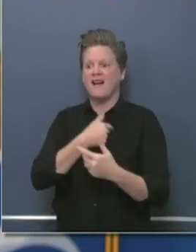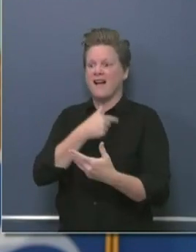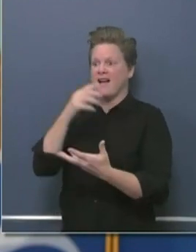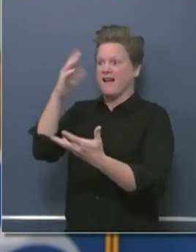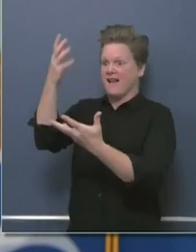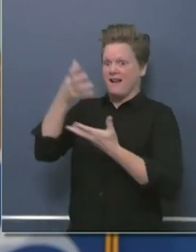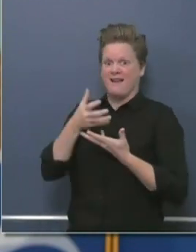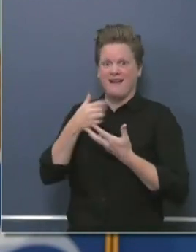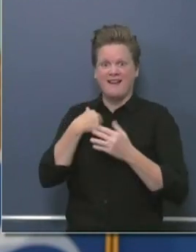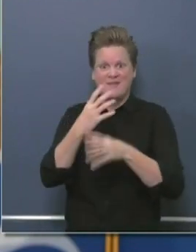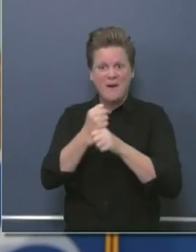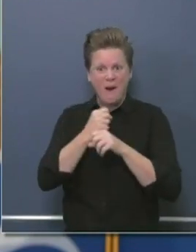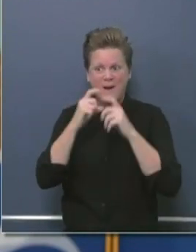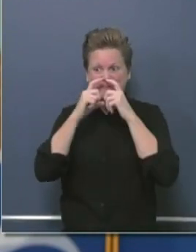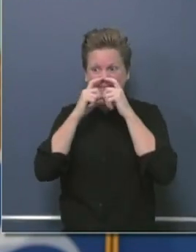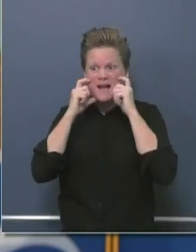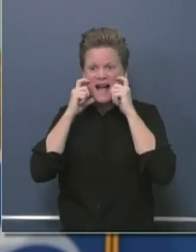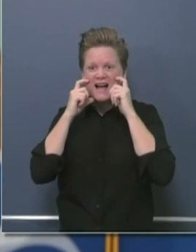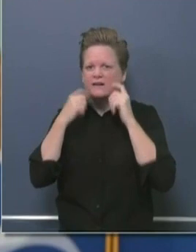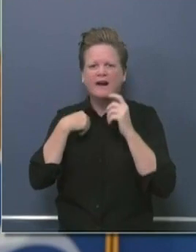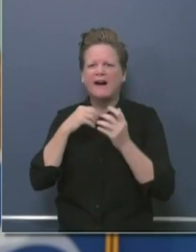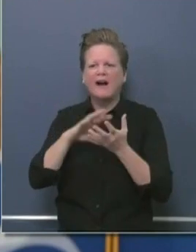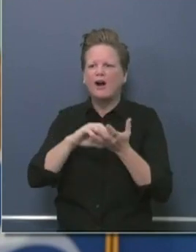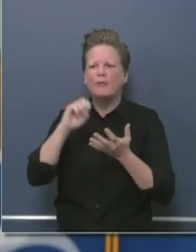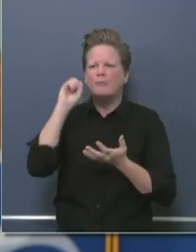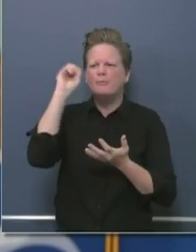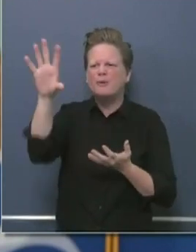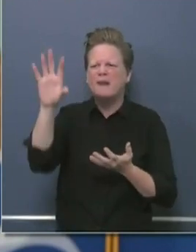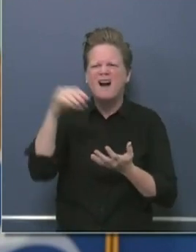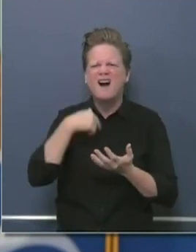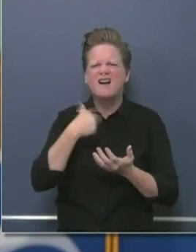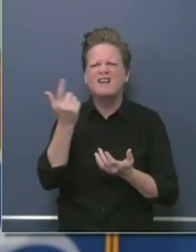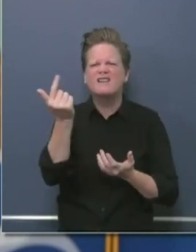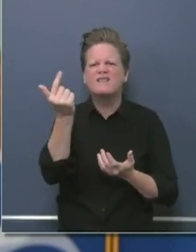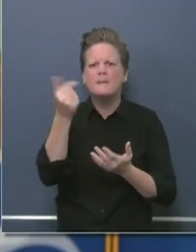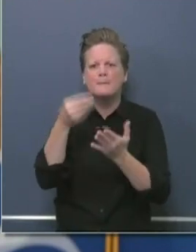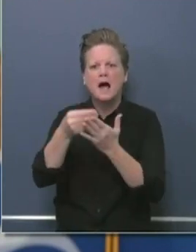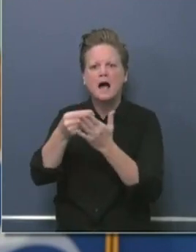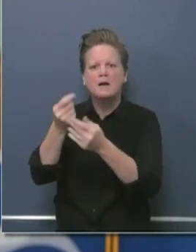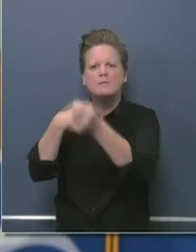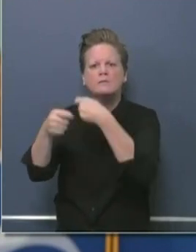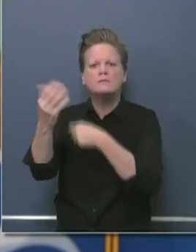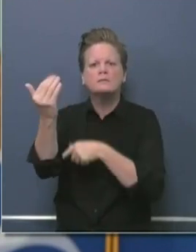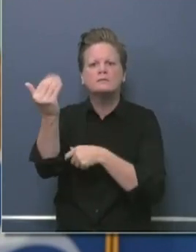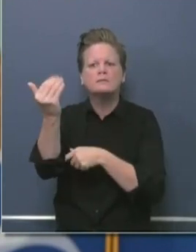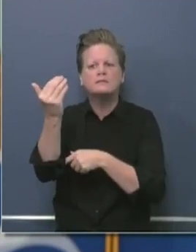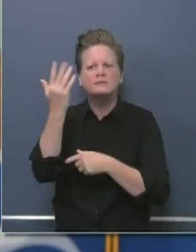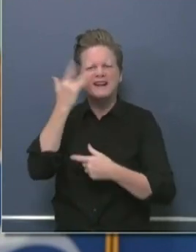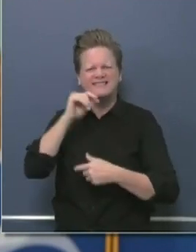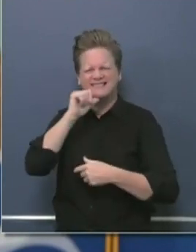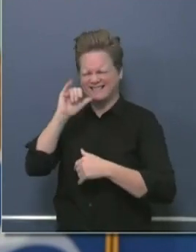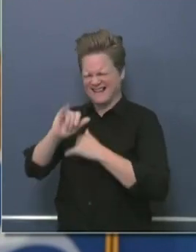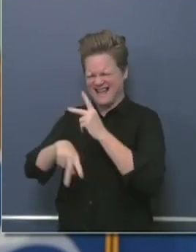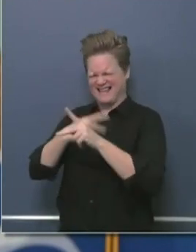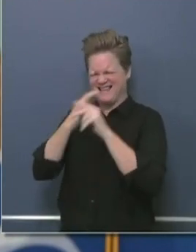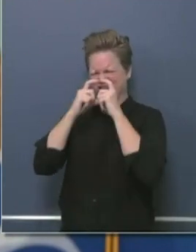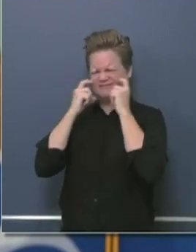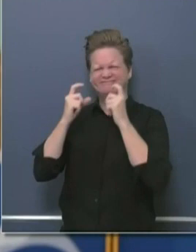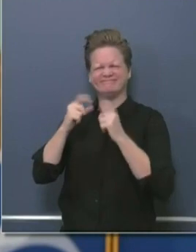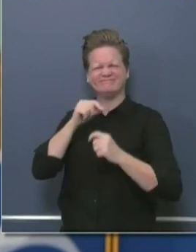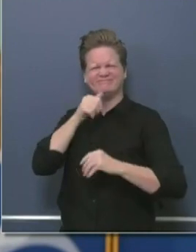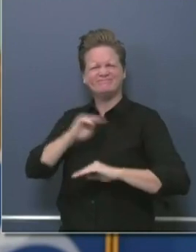procured. We were able to get our money back on those others that Customs and Borders took away, contracts that